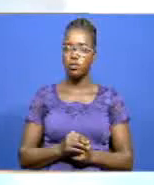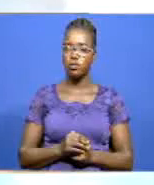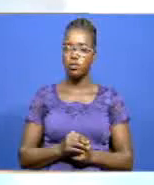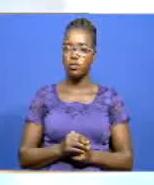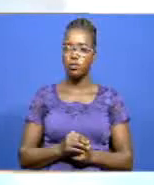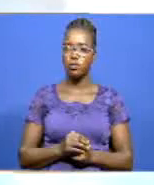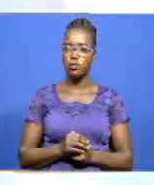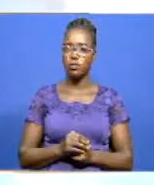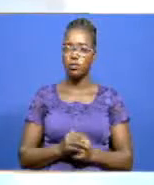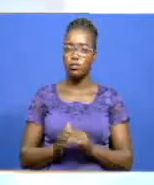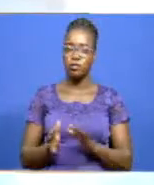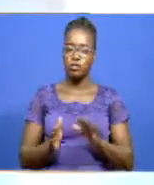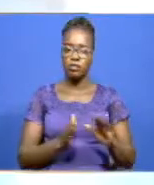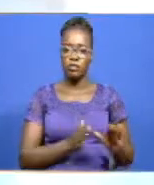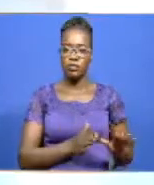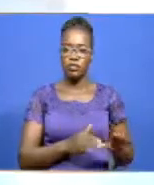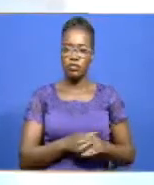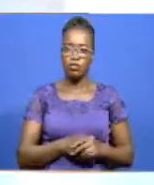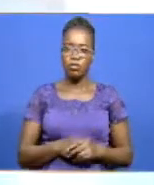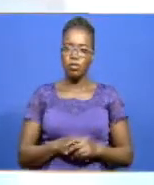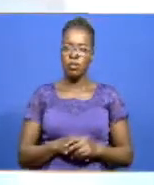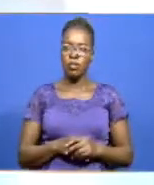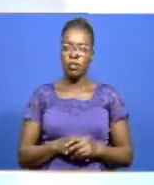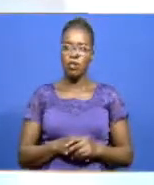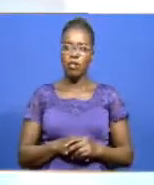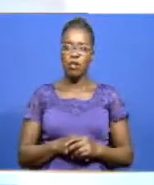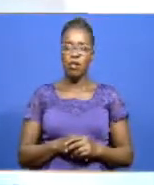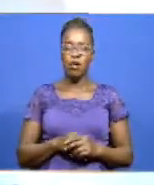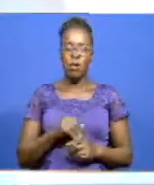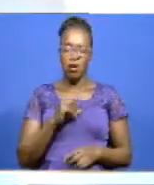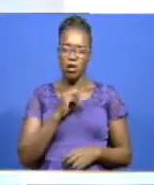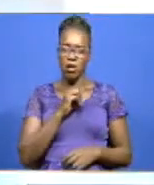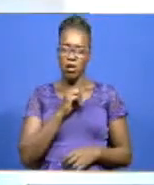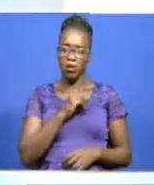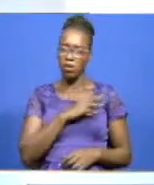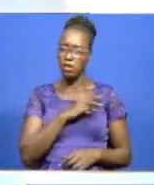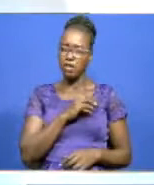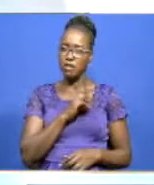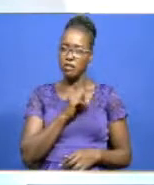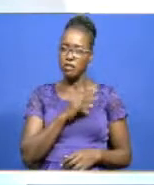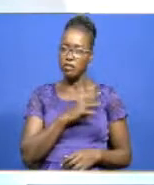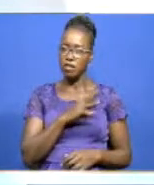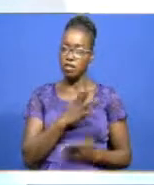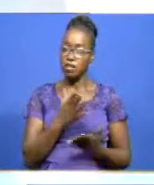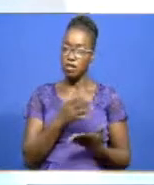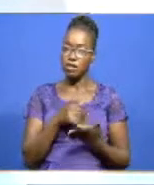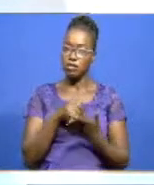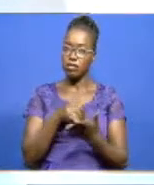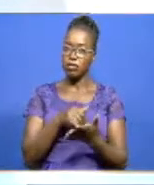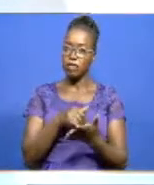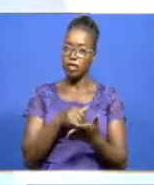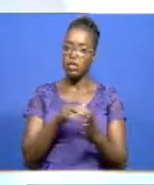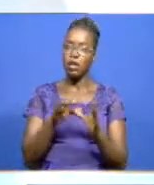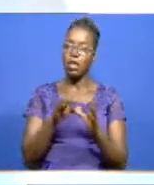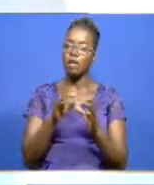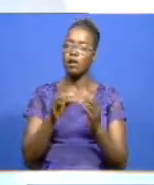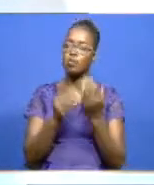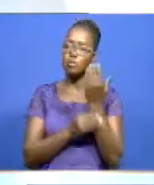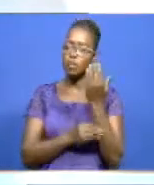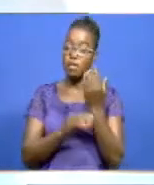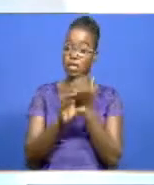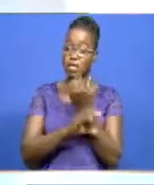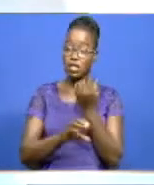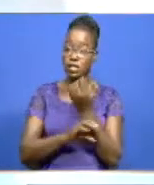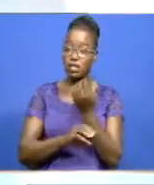Let's now cross our borders. Fears of credit rating downgrades will deter the world's poorest countries from taking